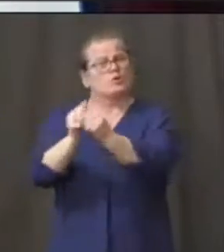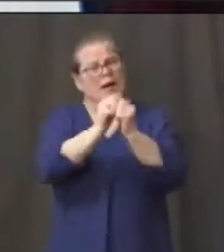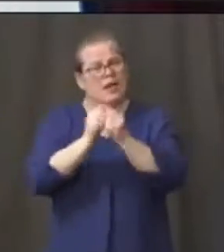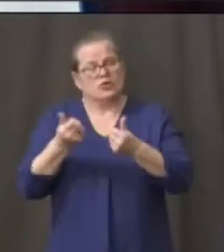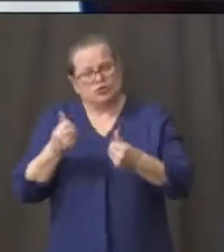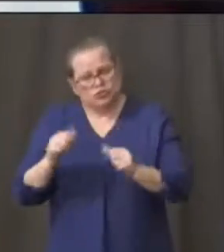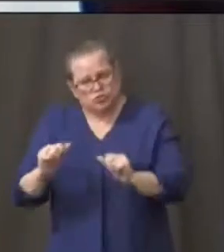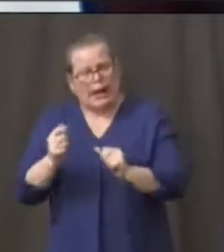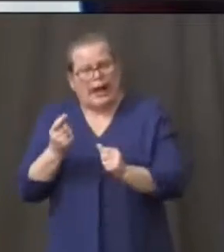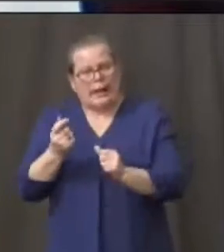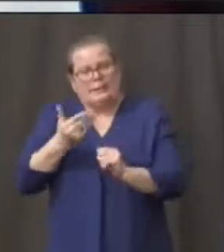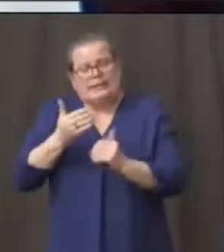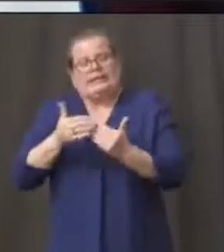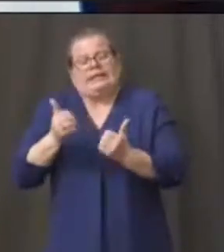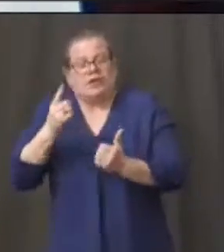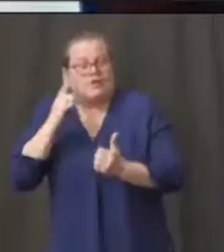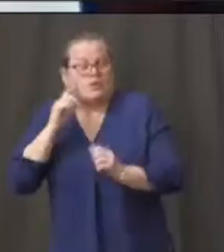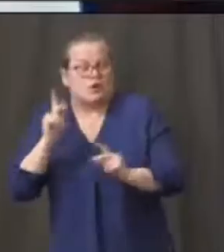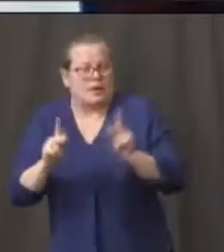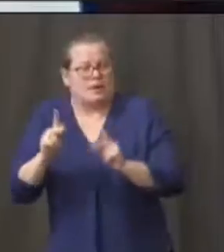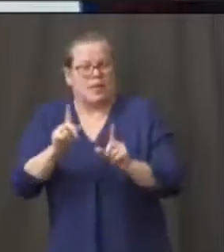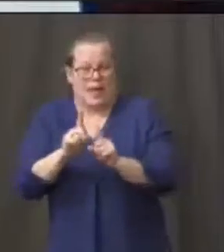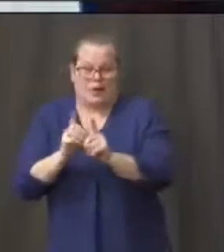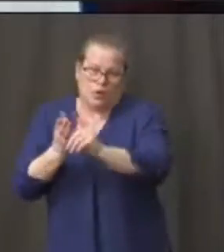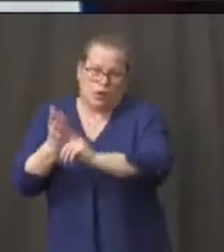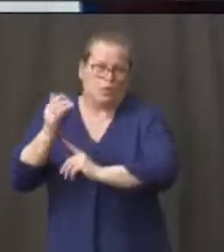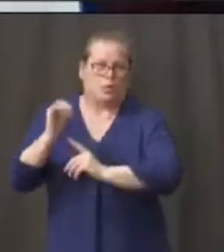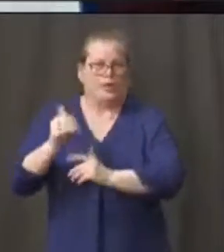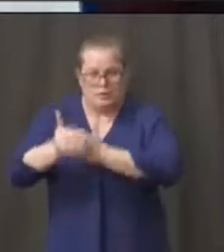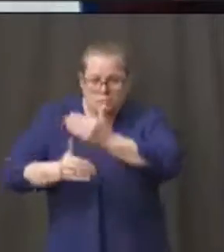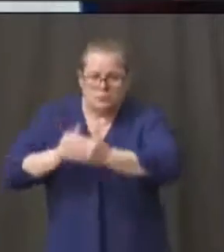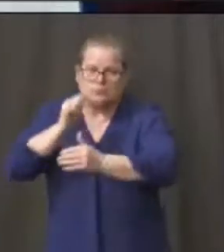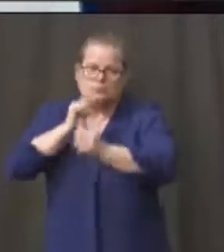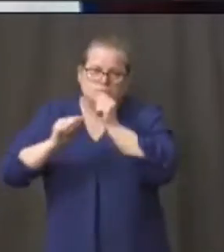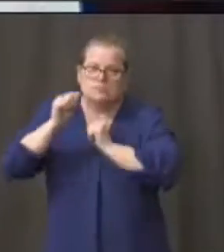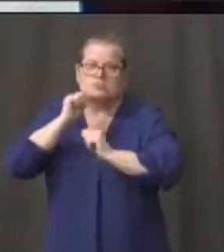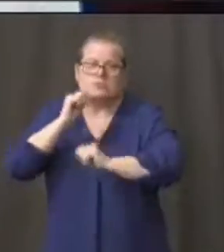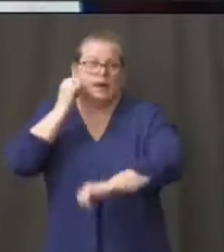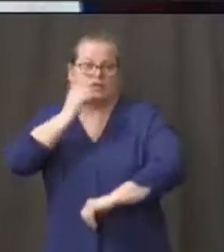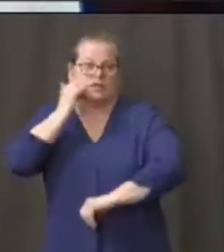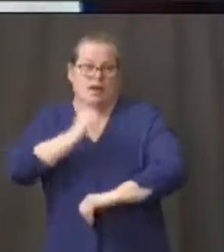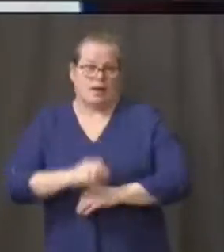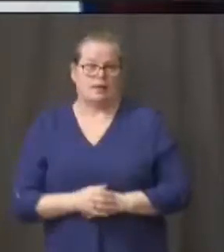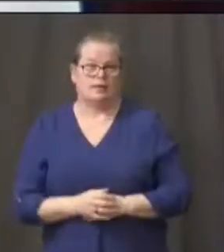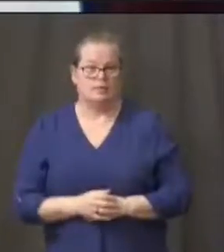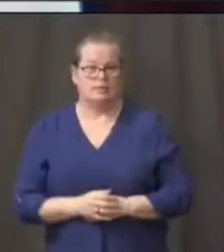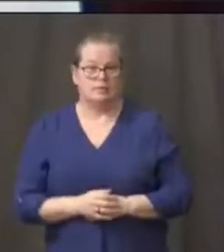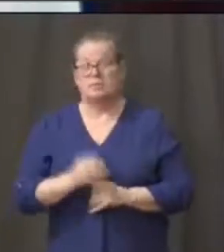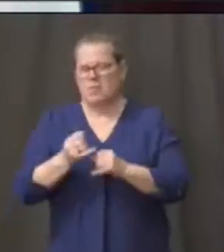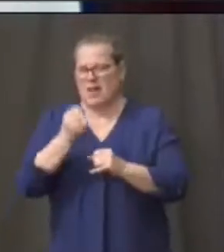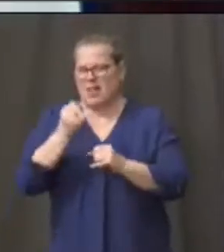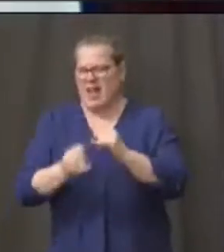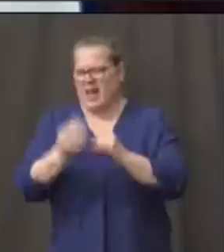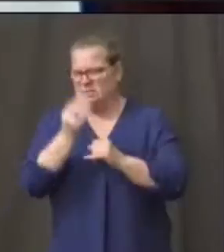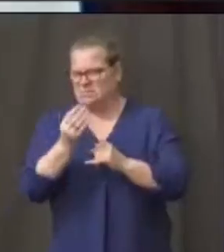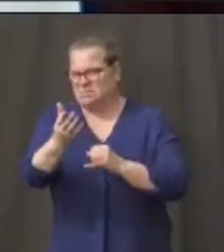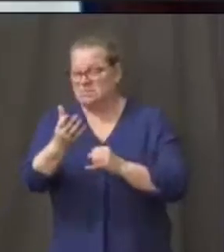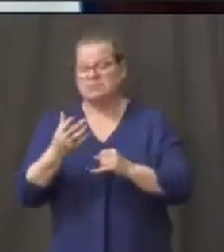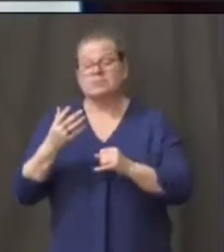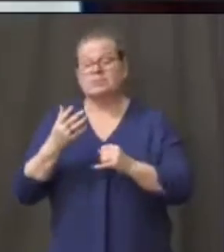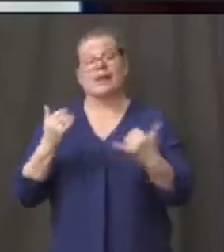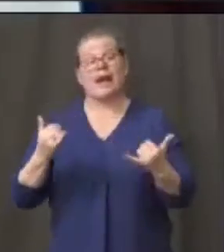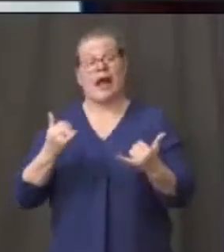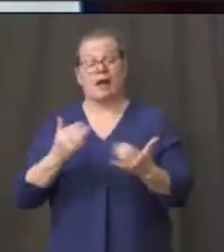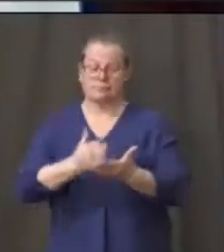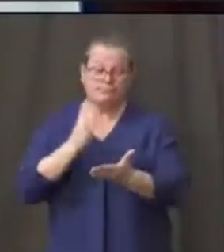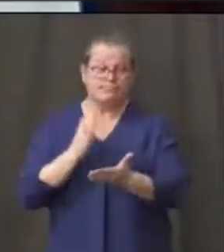through these mitigation steps. And the last thing I'll say is that we can't quit. We've got to put our foot down. We've got to put the pedal to the